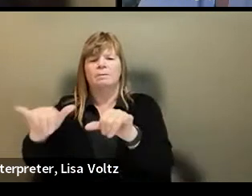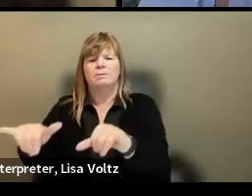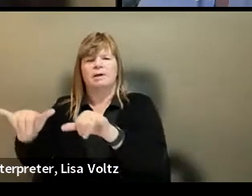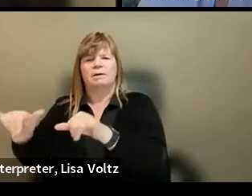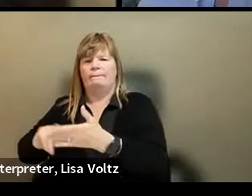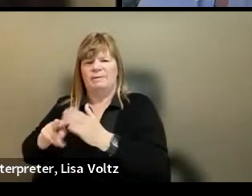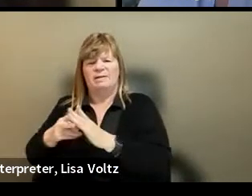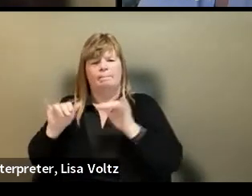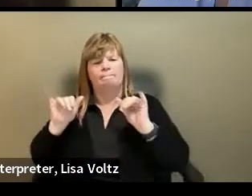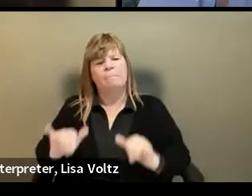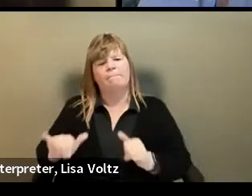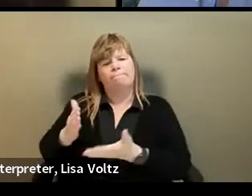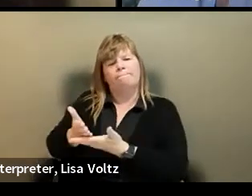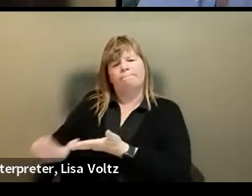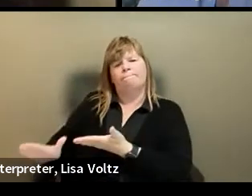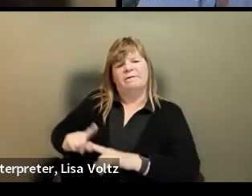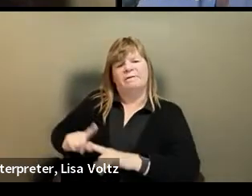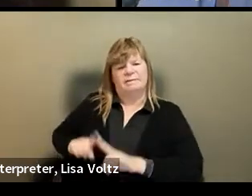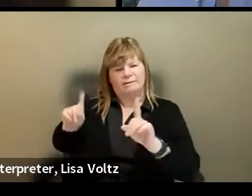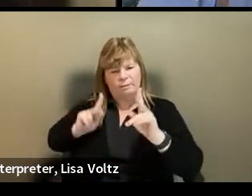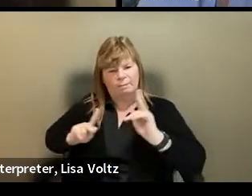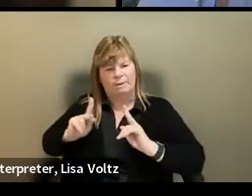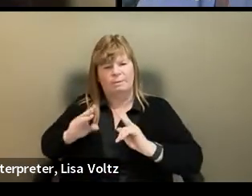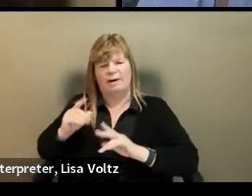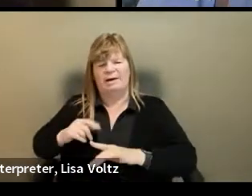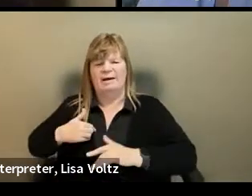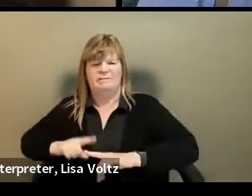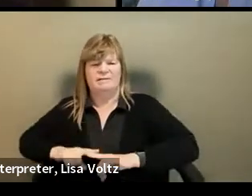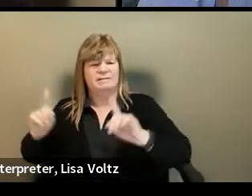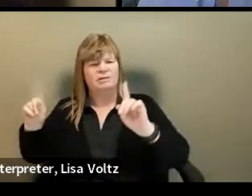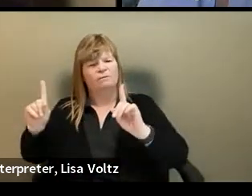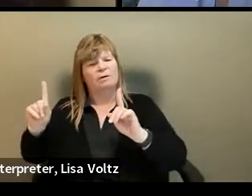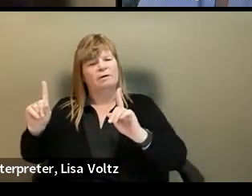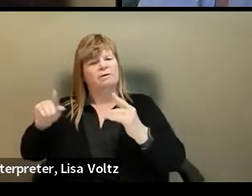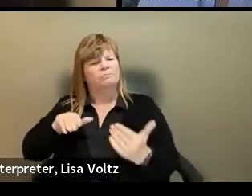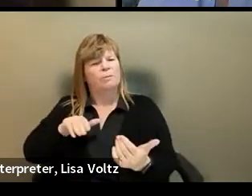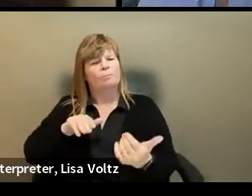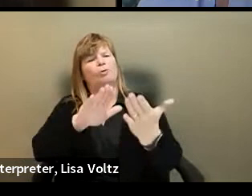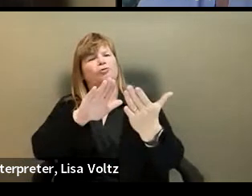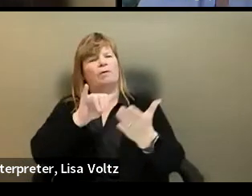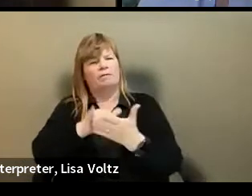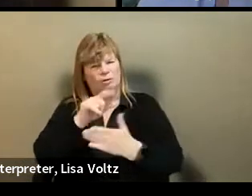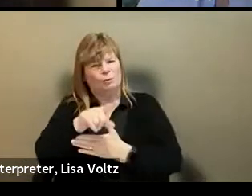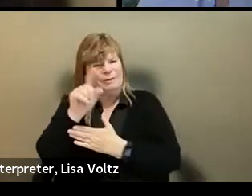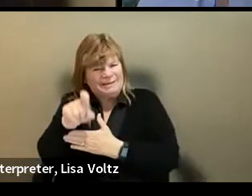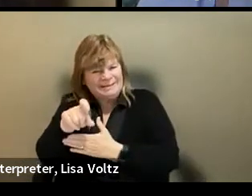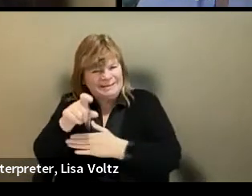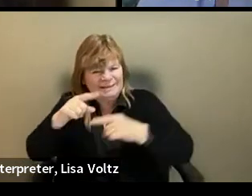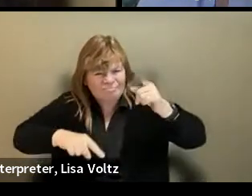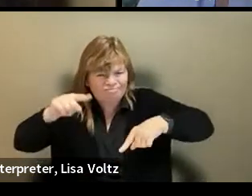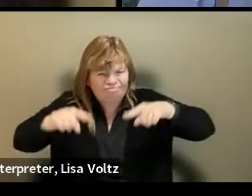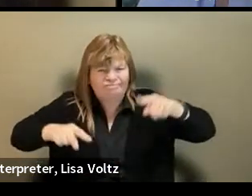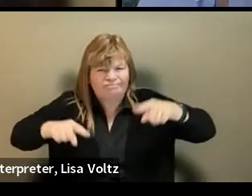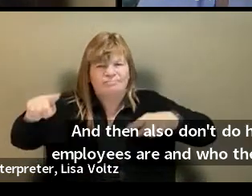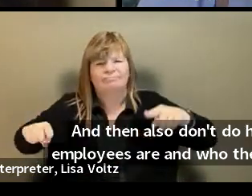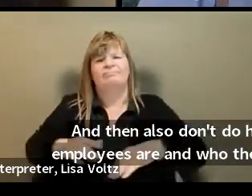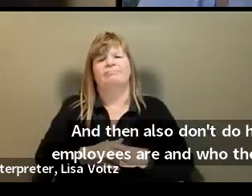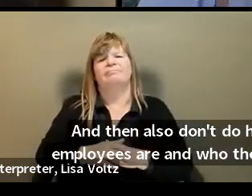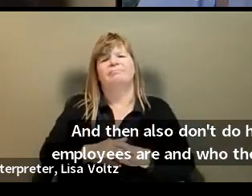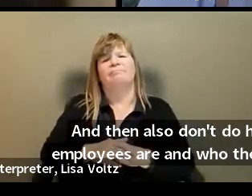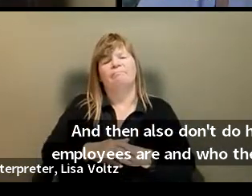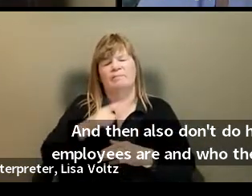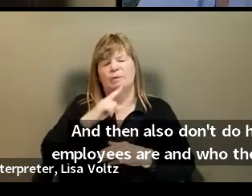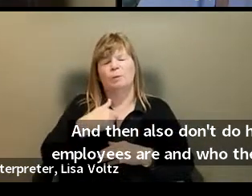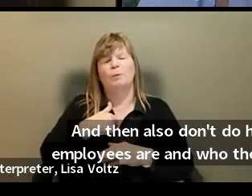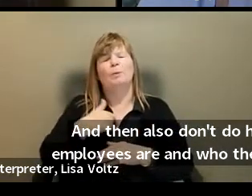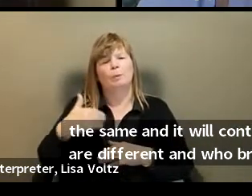out the people who are different and who bring different things to the table, differences that you need. And I'm very concerned right